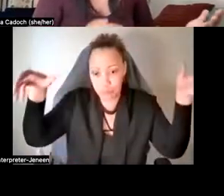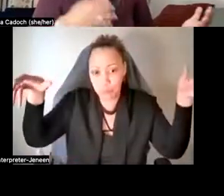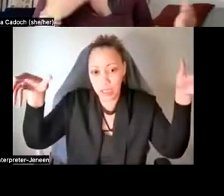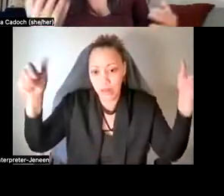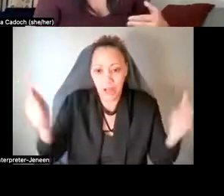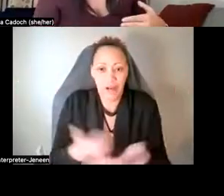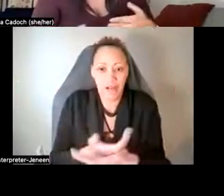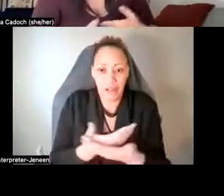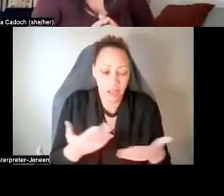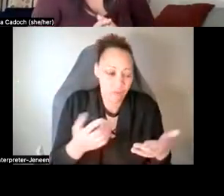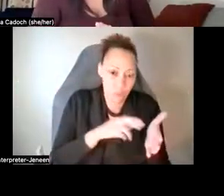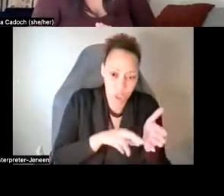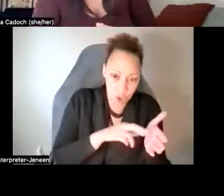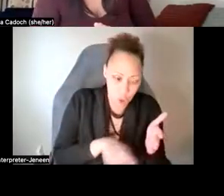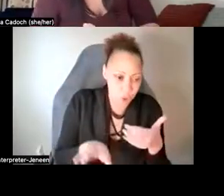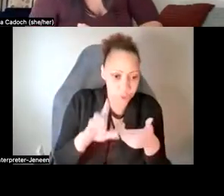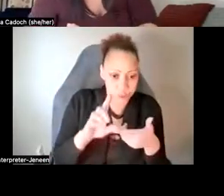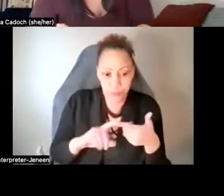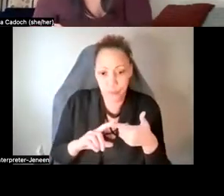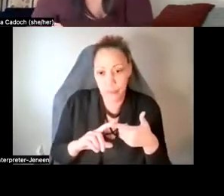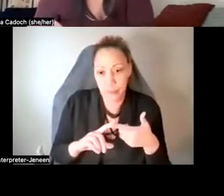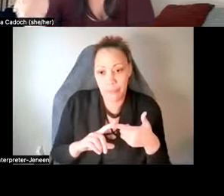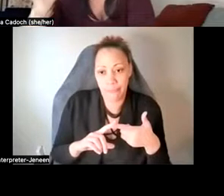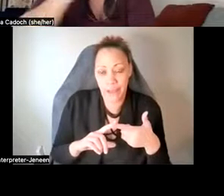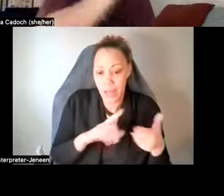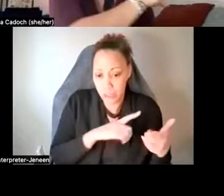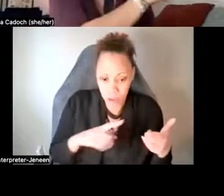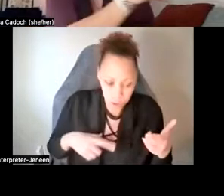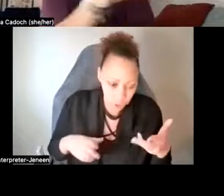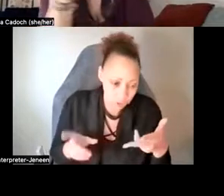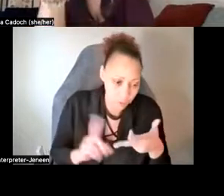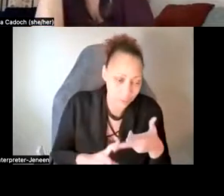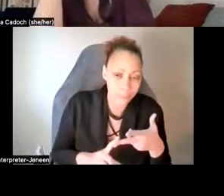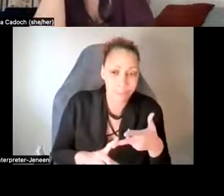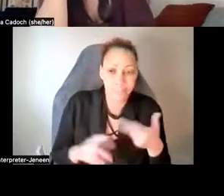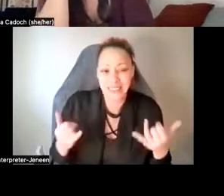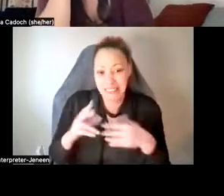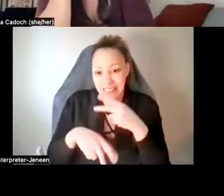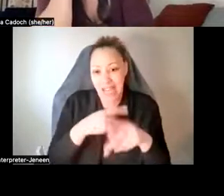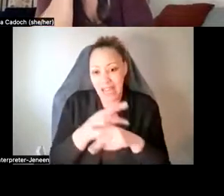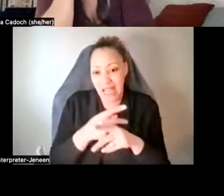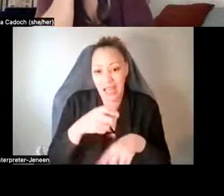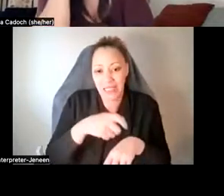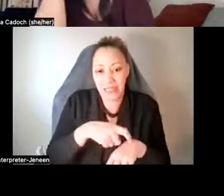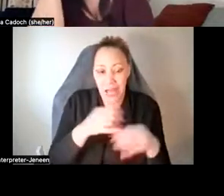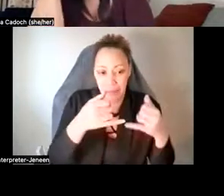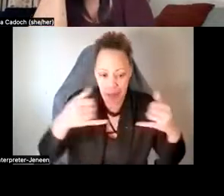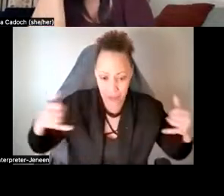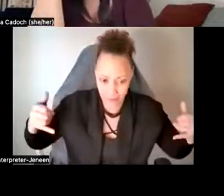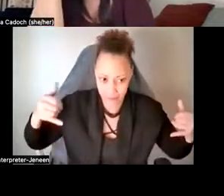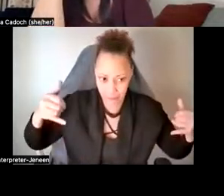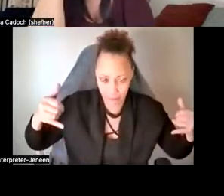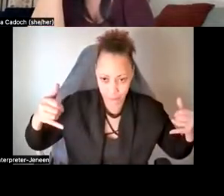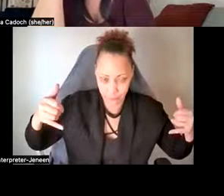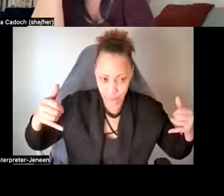research to, um, to legislation. Um, but this is kind of like a timeline of where we're at with